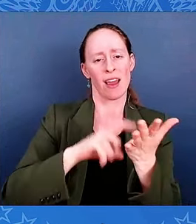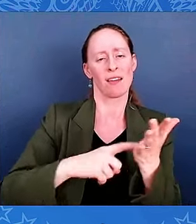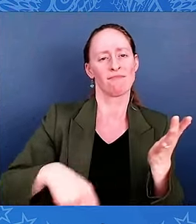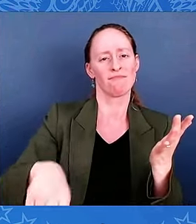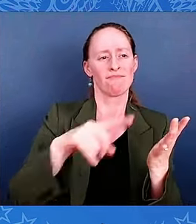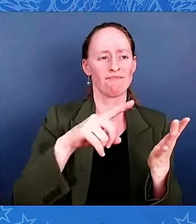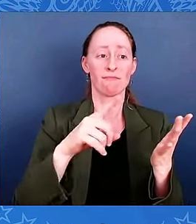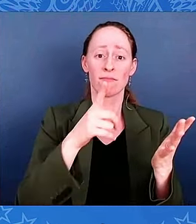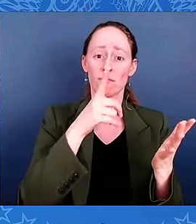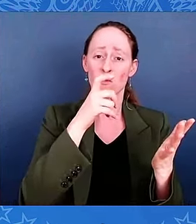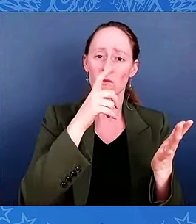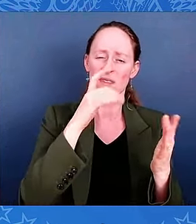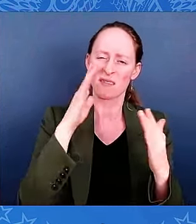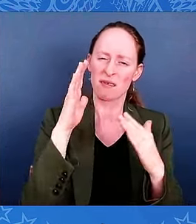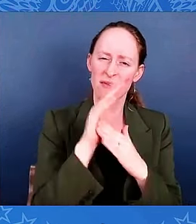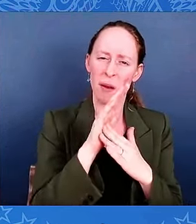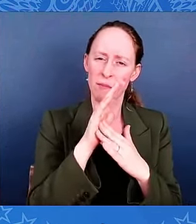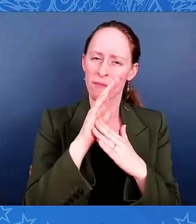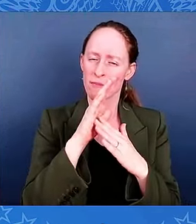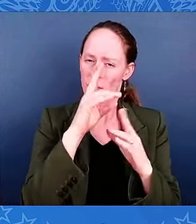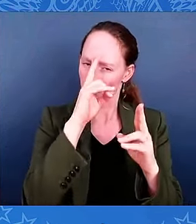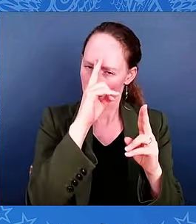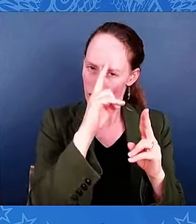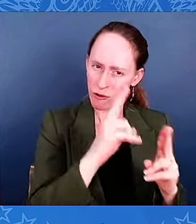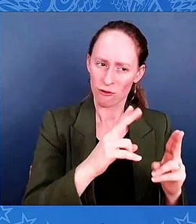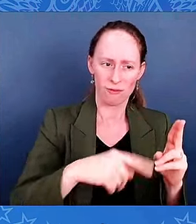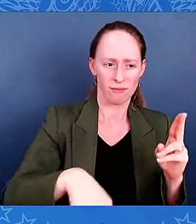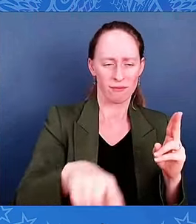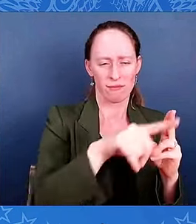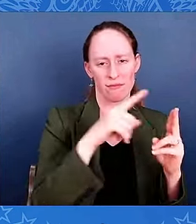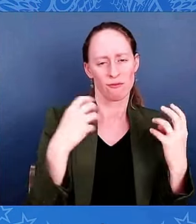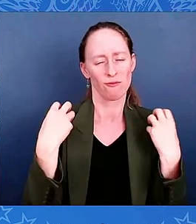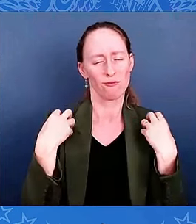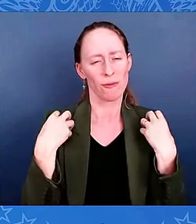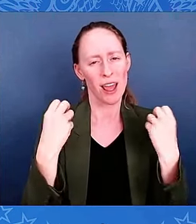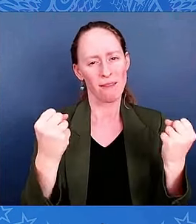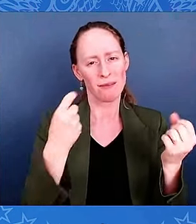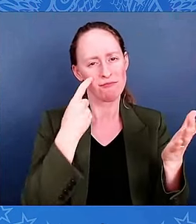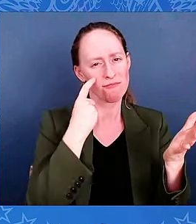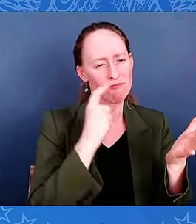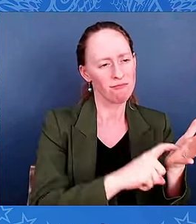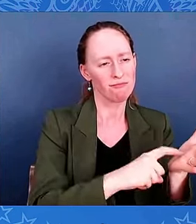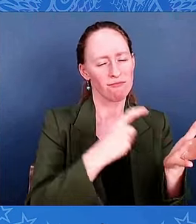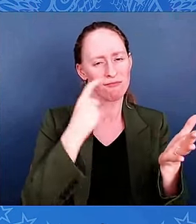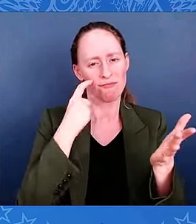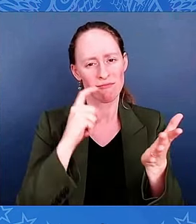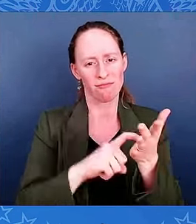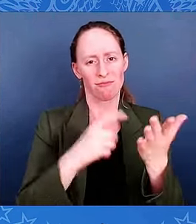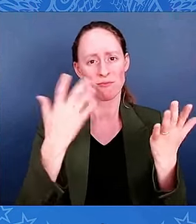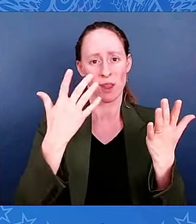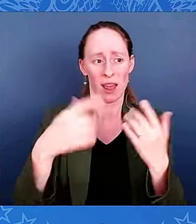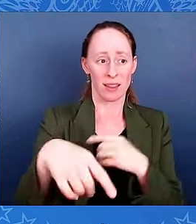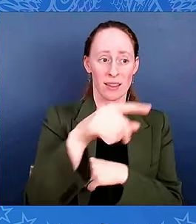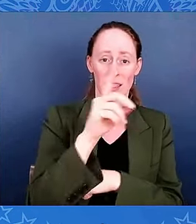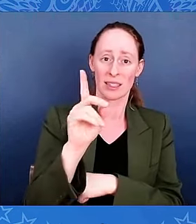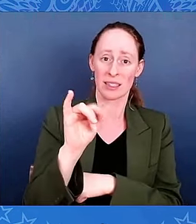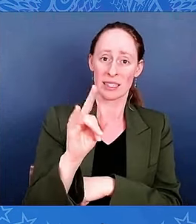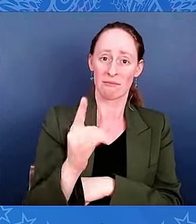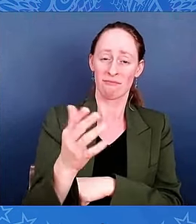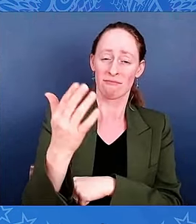actions remind us of the price so many have paid for the sake of liberty and justice for all.